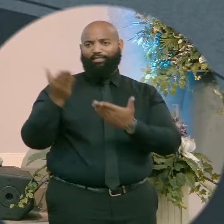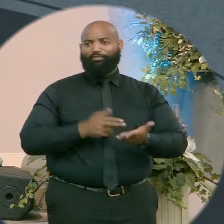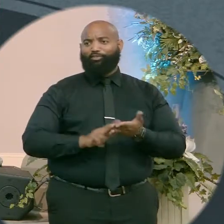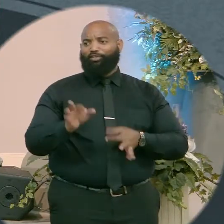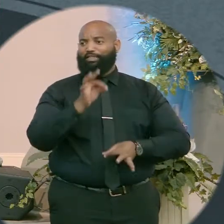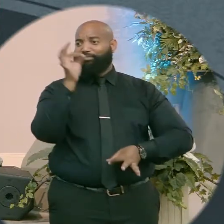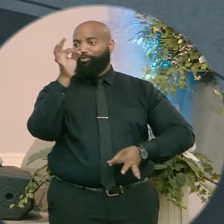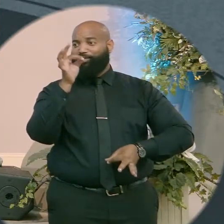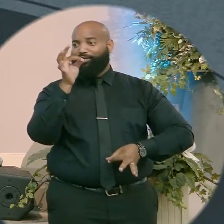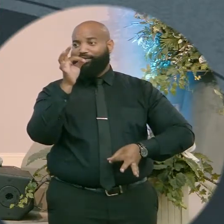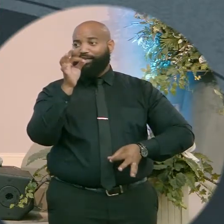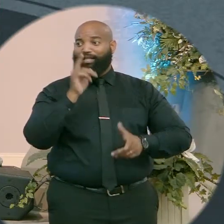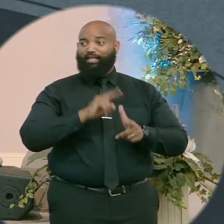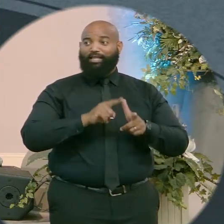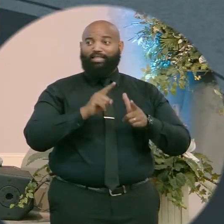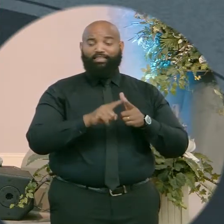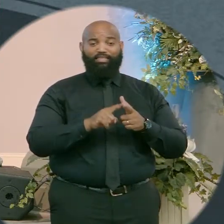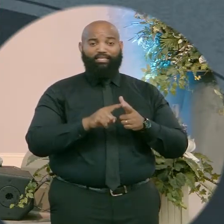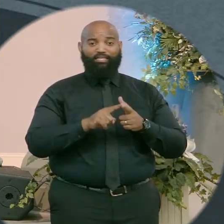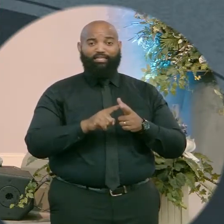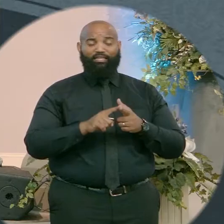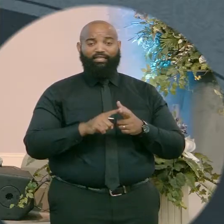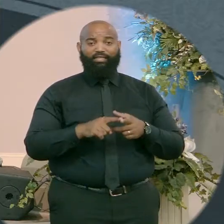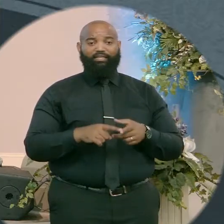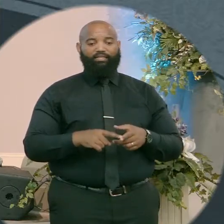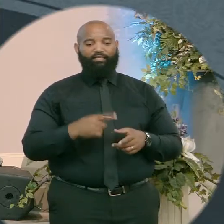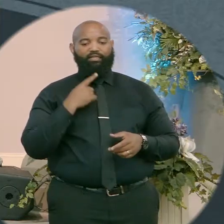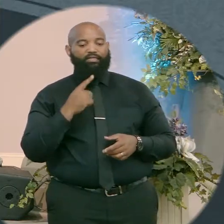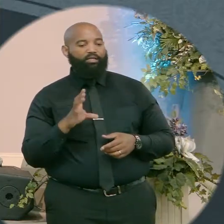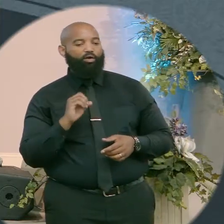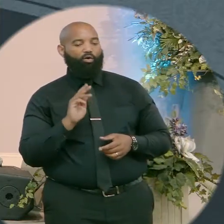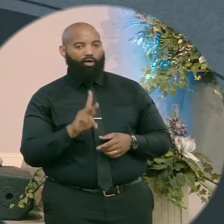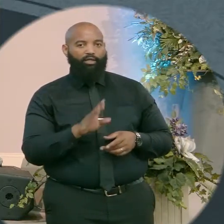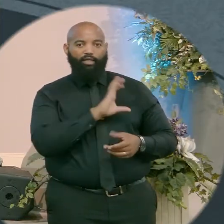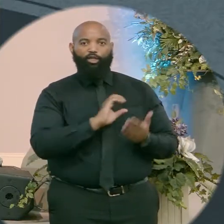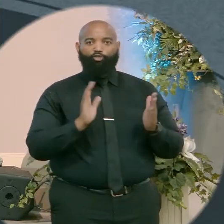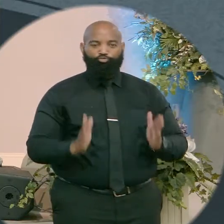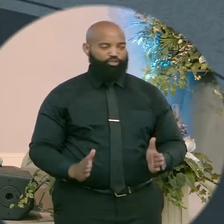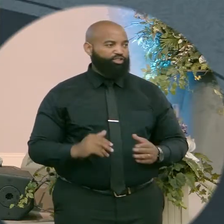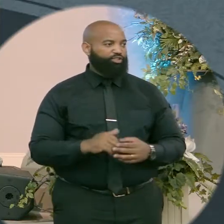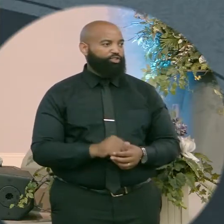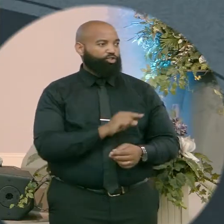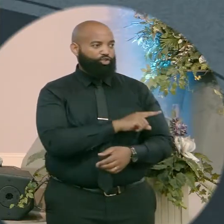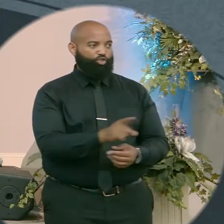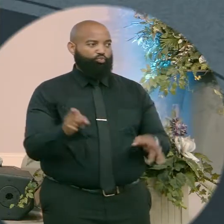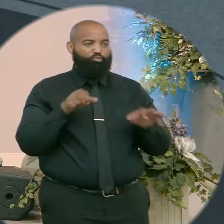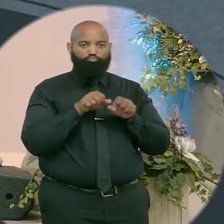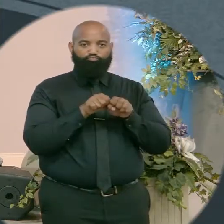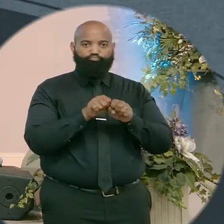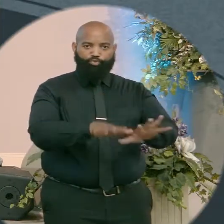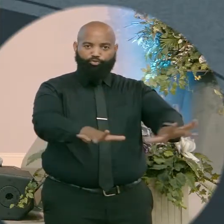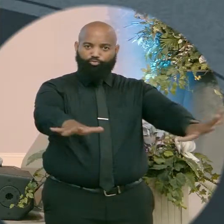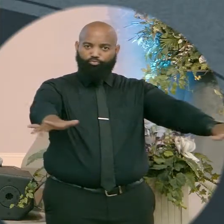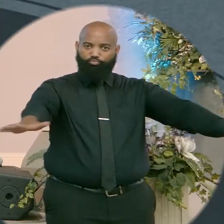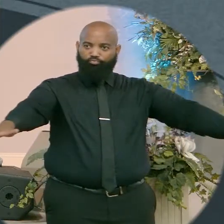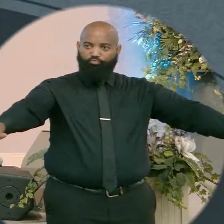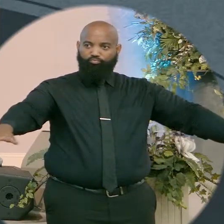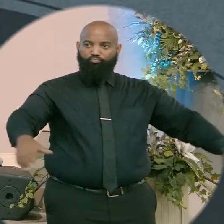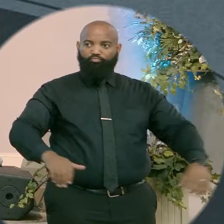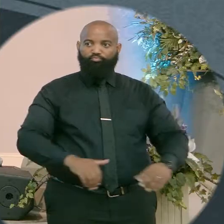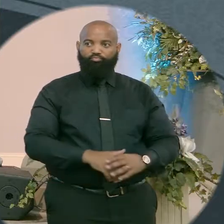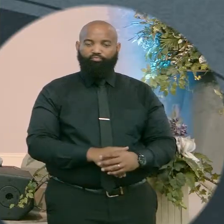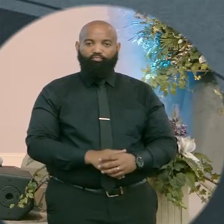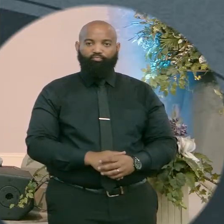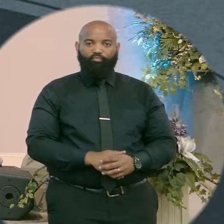stand up, what he did is he released us for an army. He released us to be his army. And every day